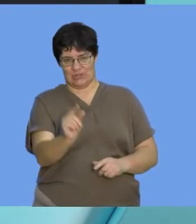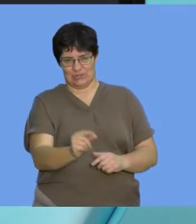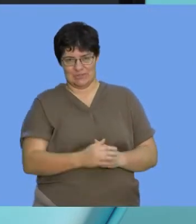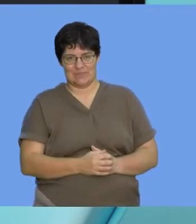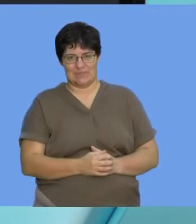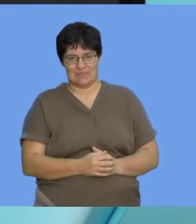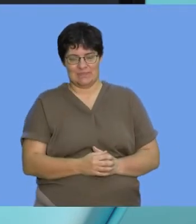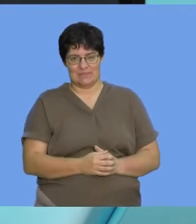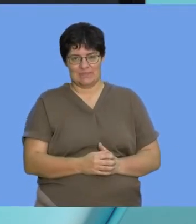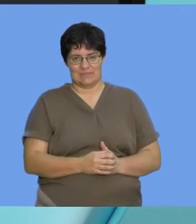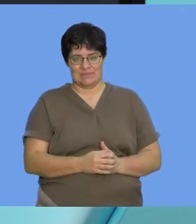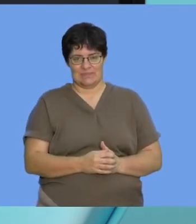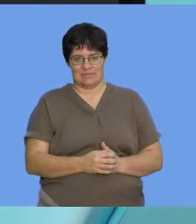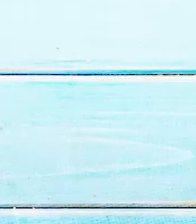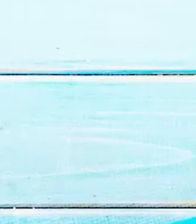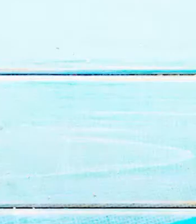water, and see you in a little while.